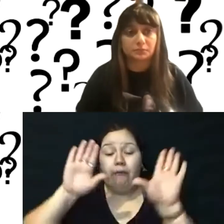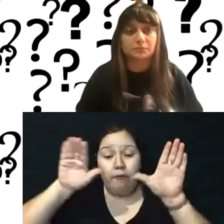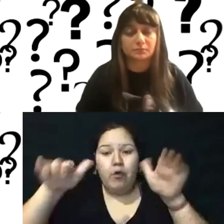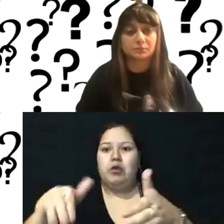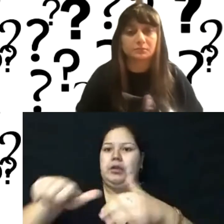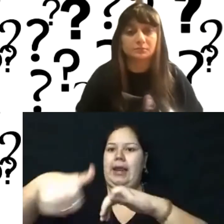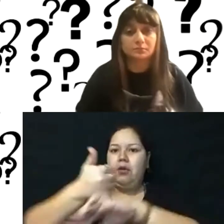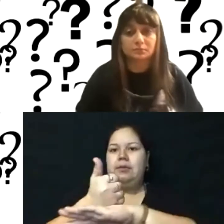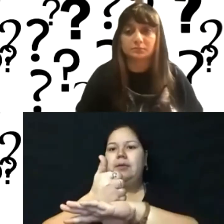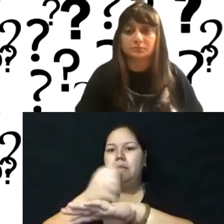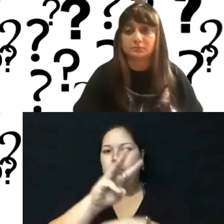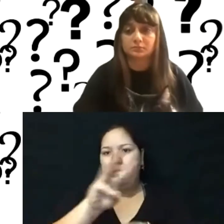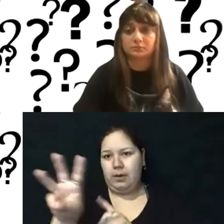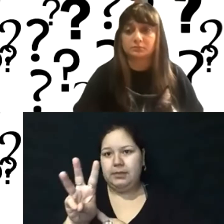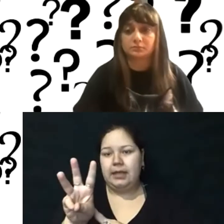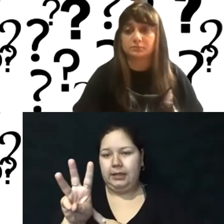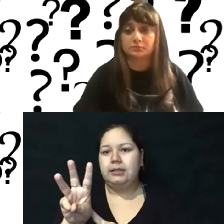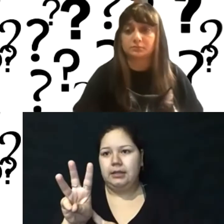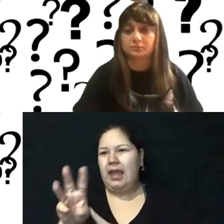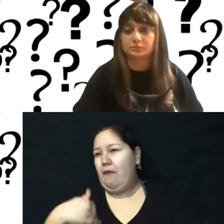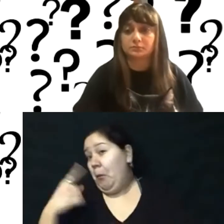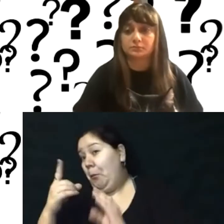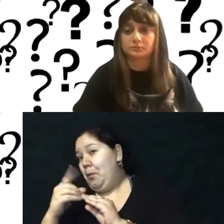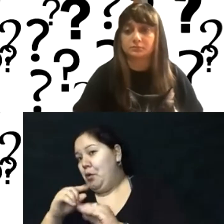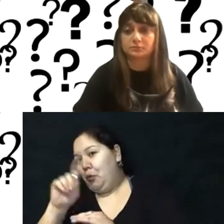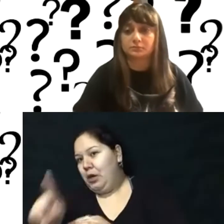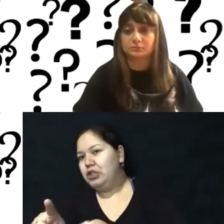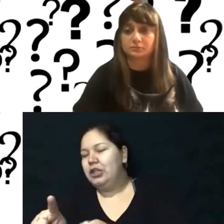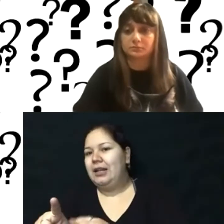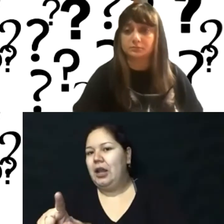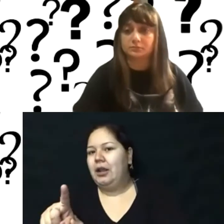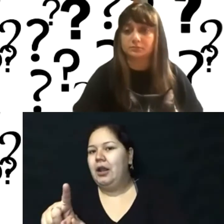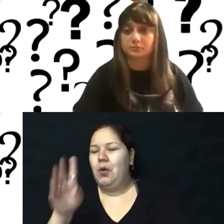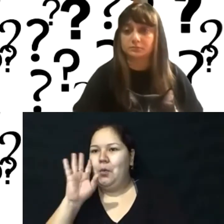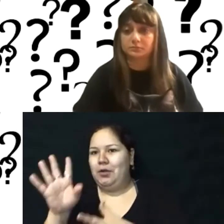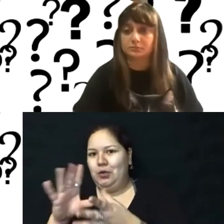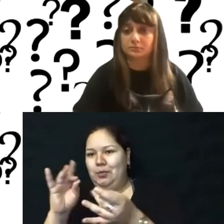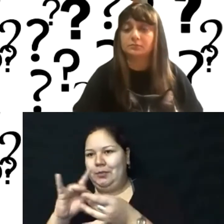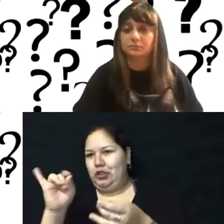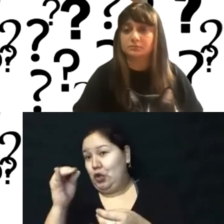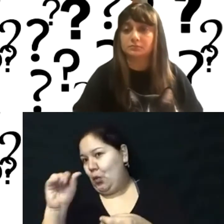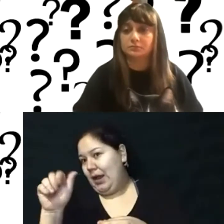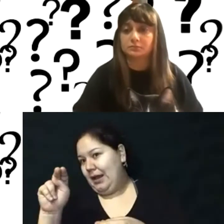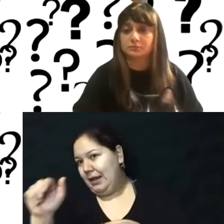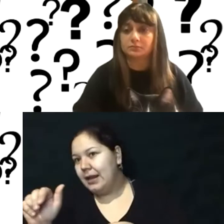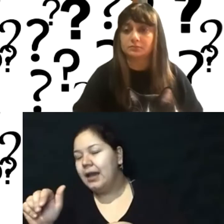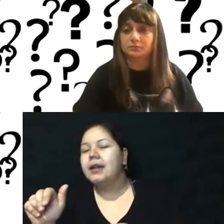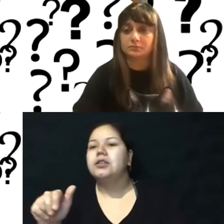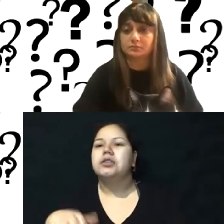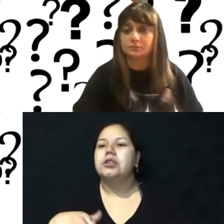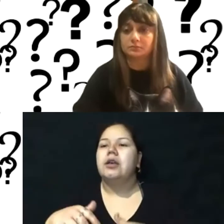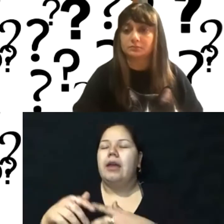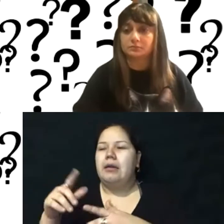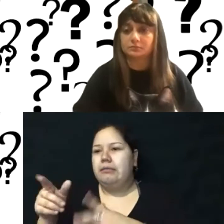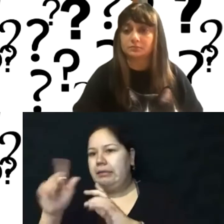So true. And we have one more website question that I want to go back to Joanna's, um, question, but, um, so let's go to Wendy's if we can